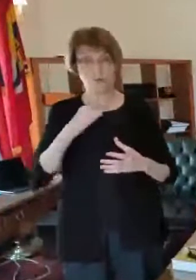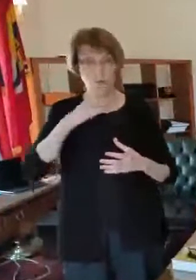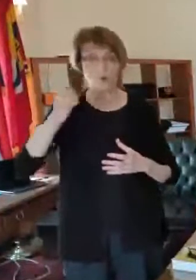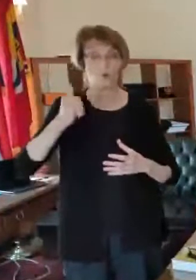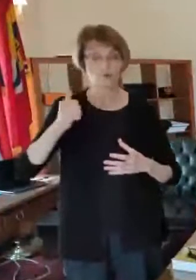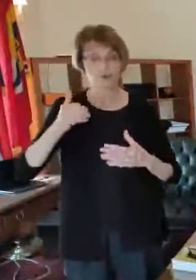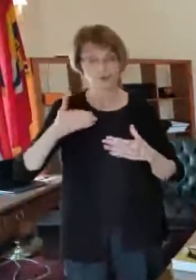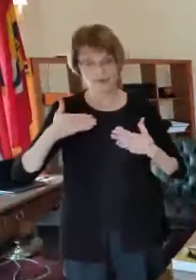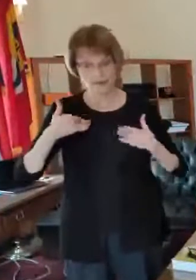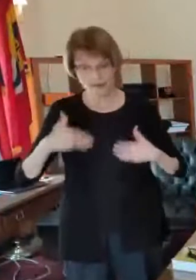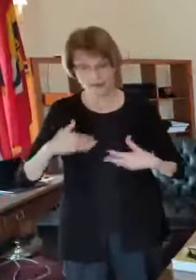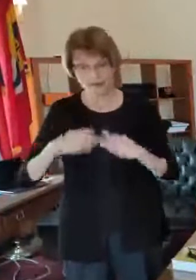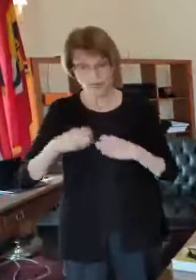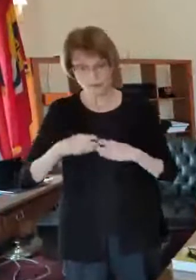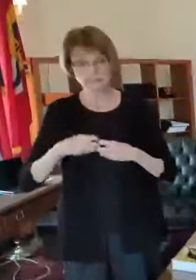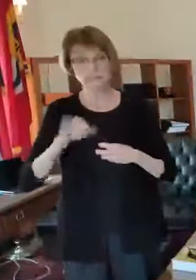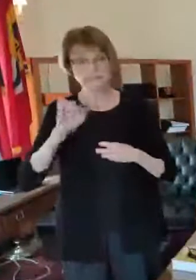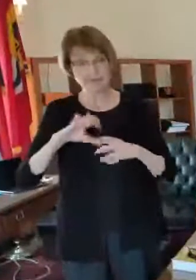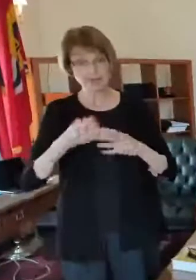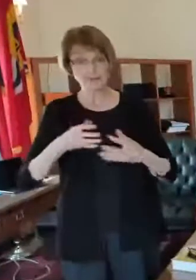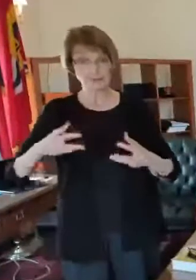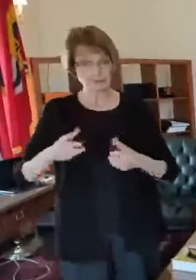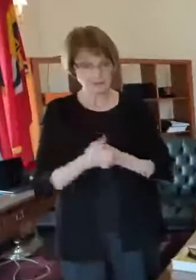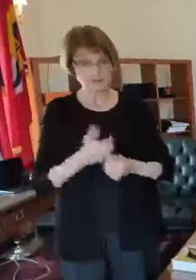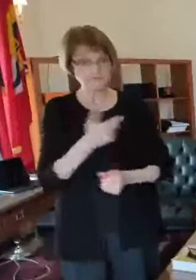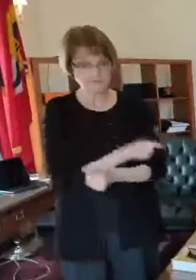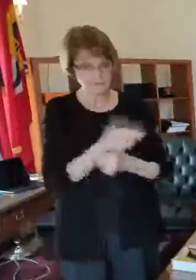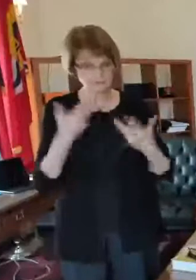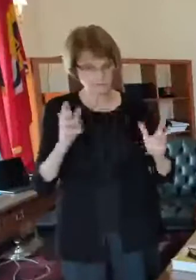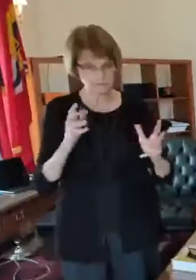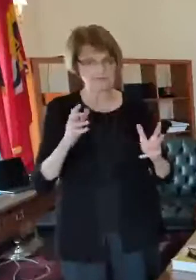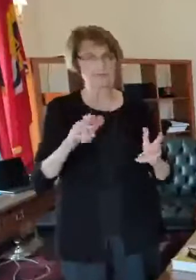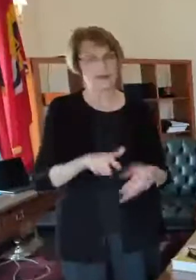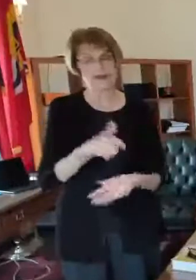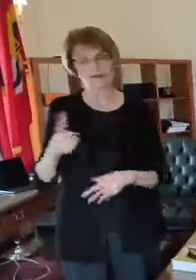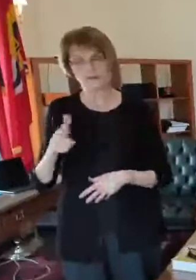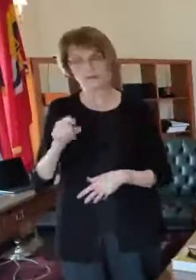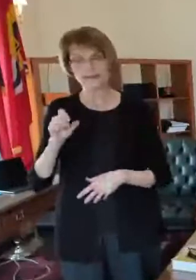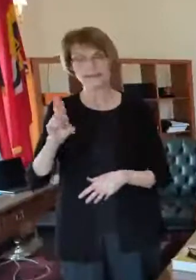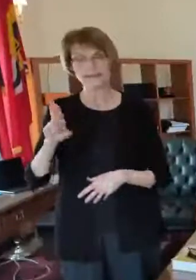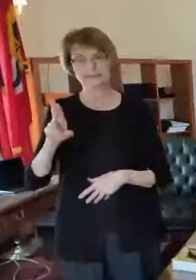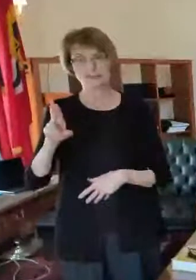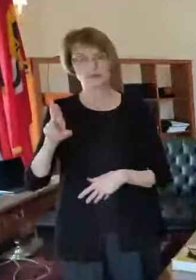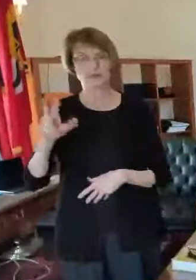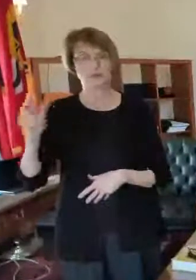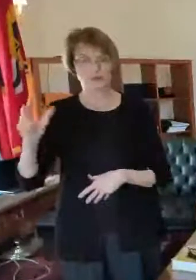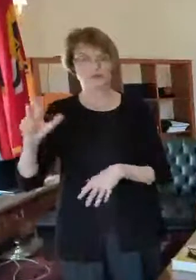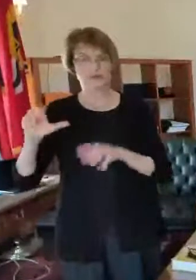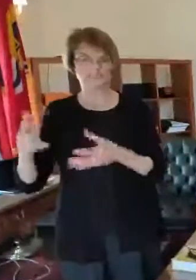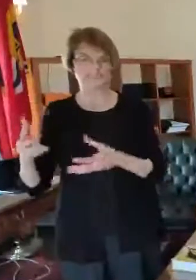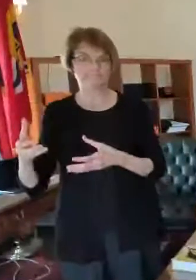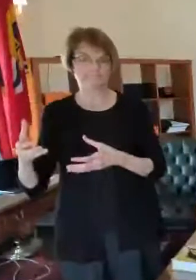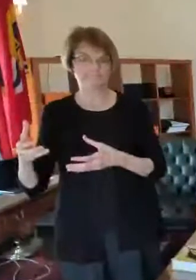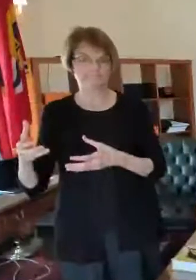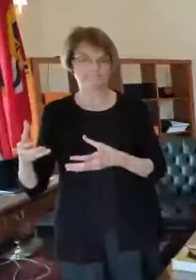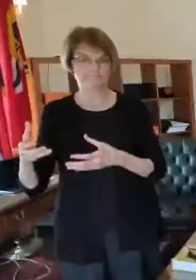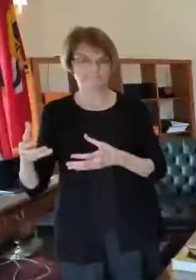conditions uh so that then we can move on to what's called tier three phase one b tier three uh and we're doing that as